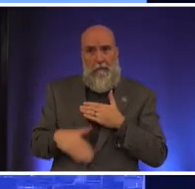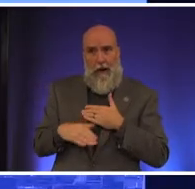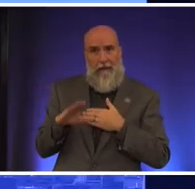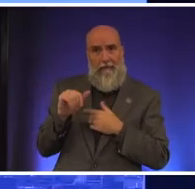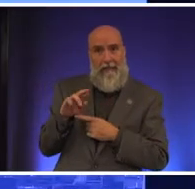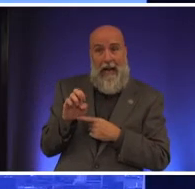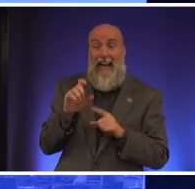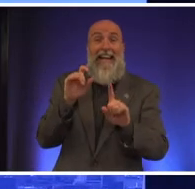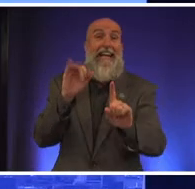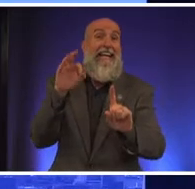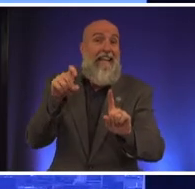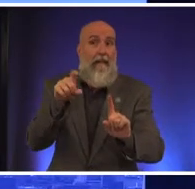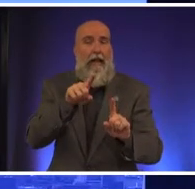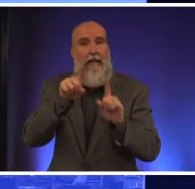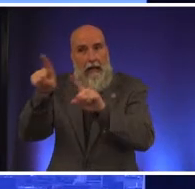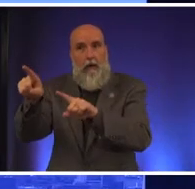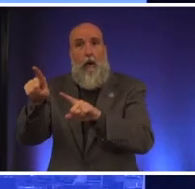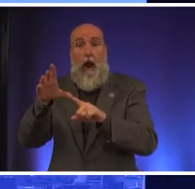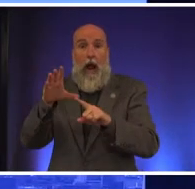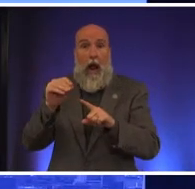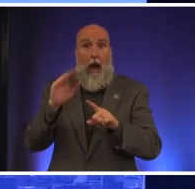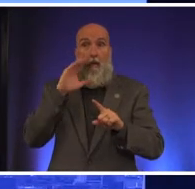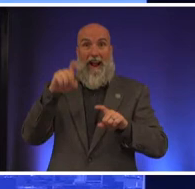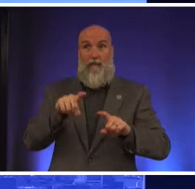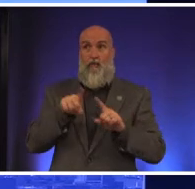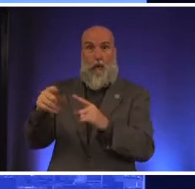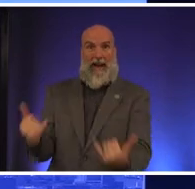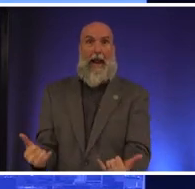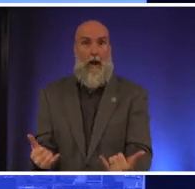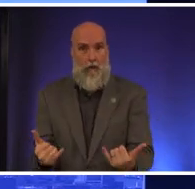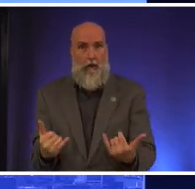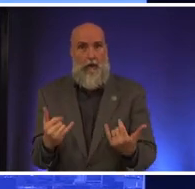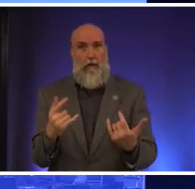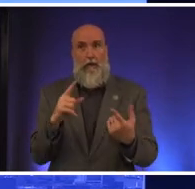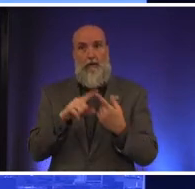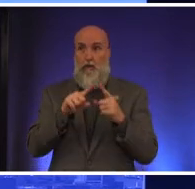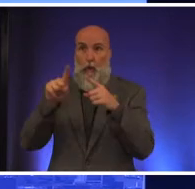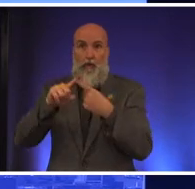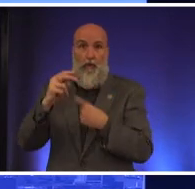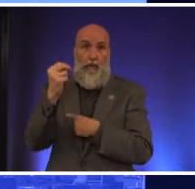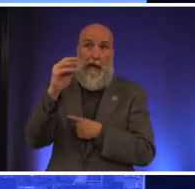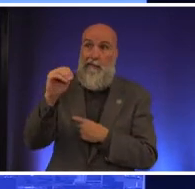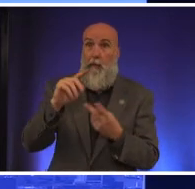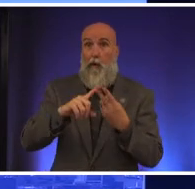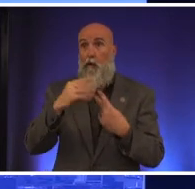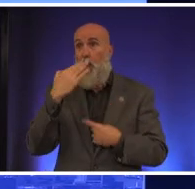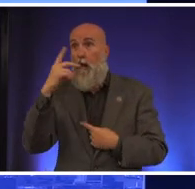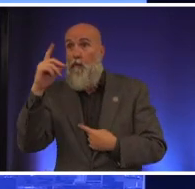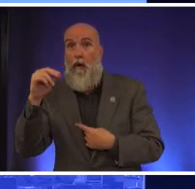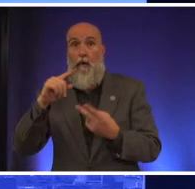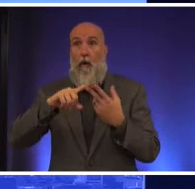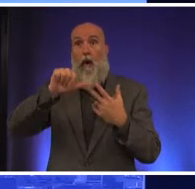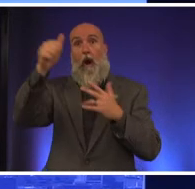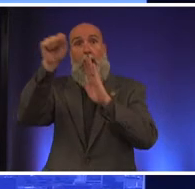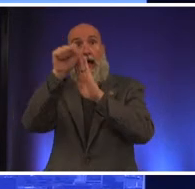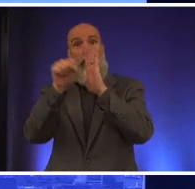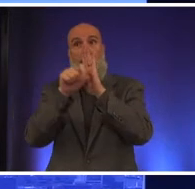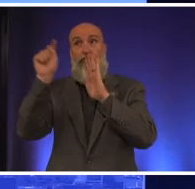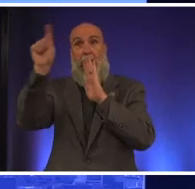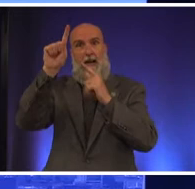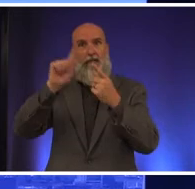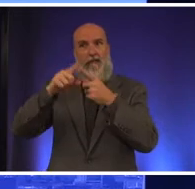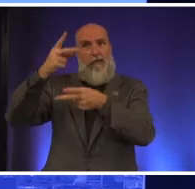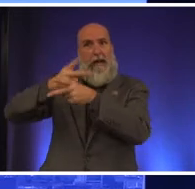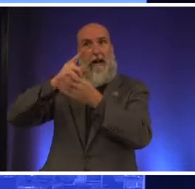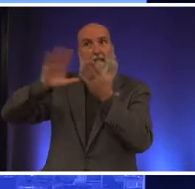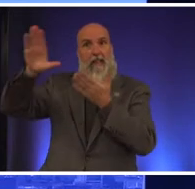should they have to go and will have to go now to go to new mexico or colorado or another state that in which they can get the care that